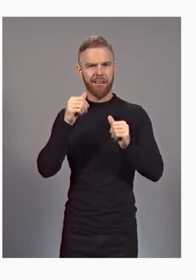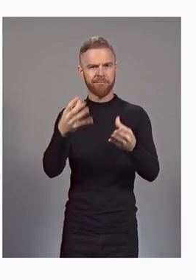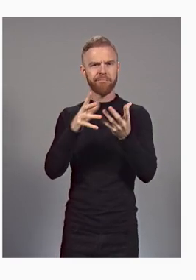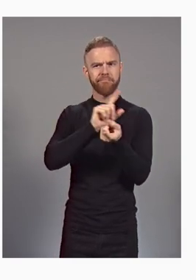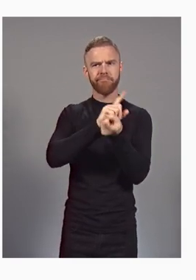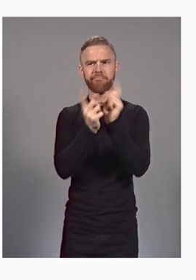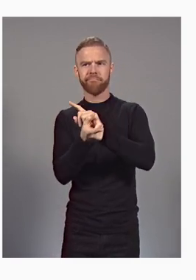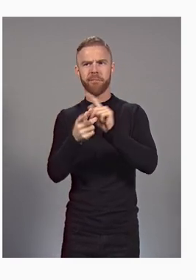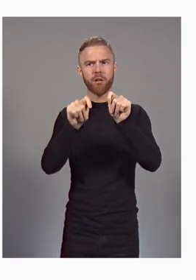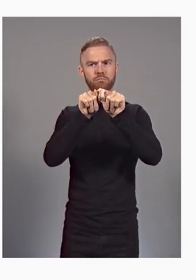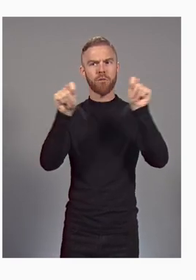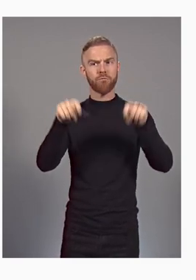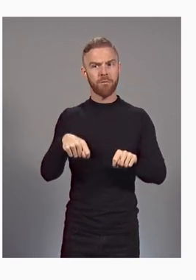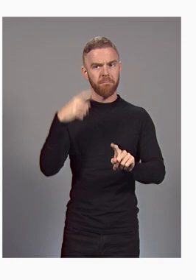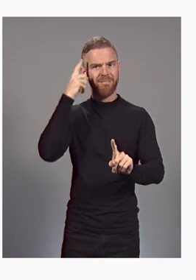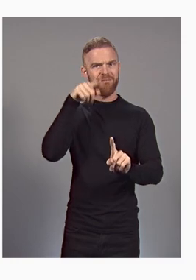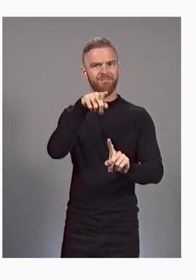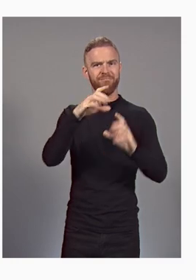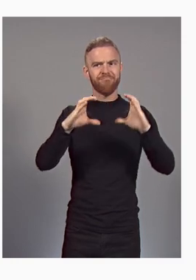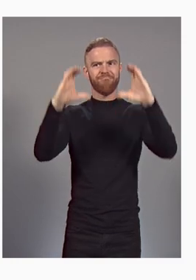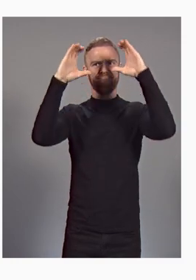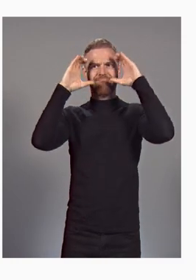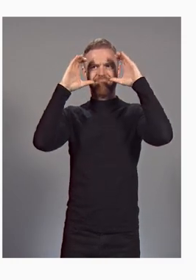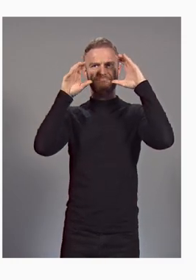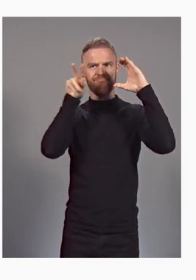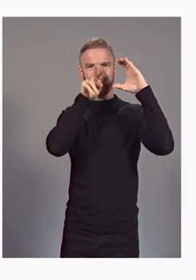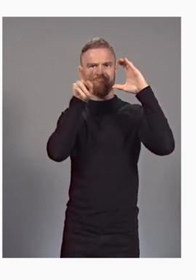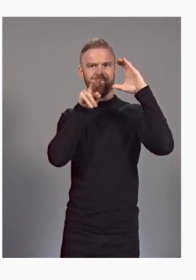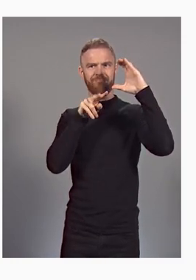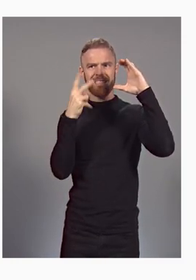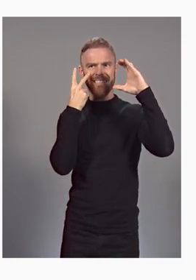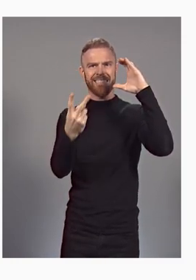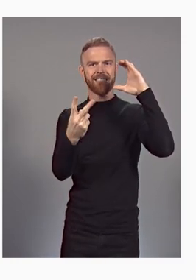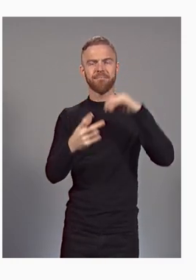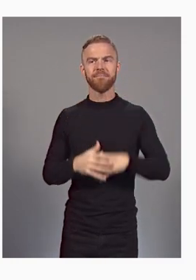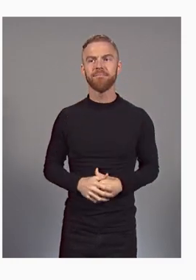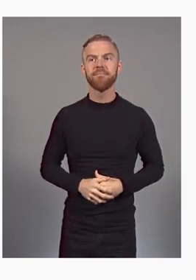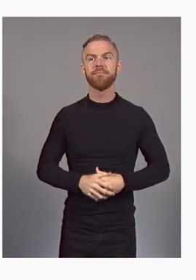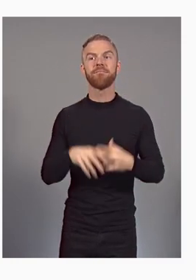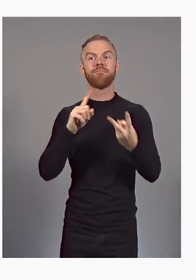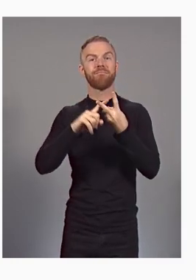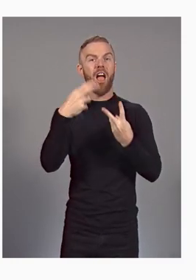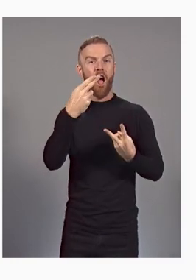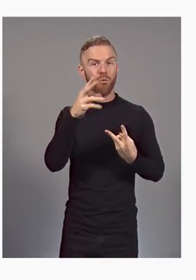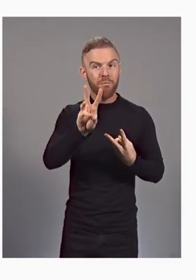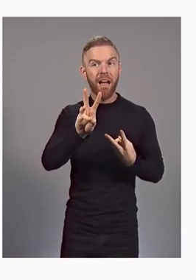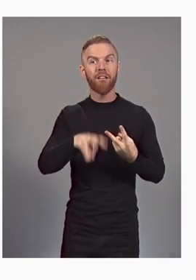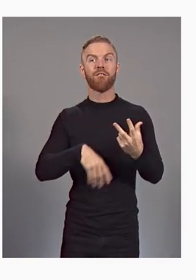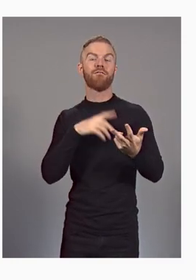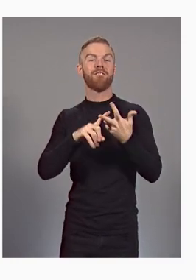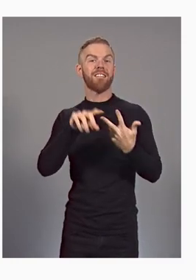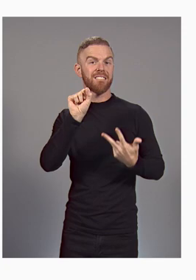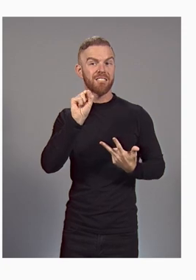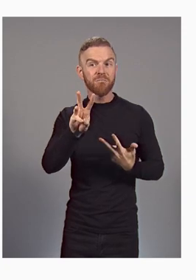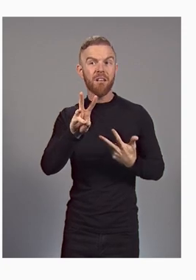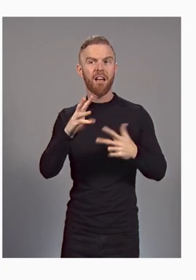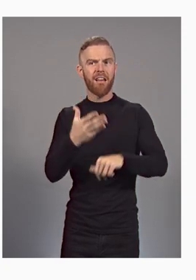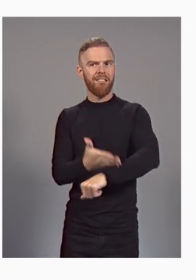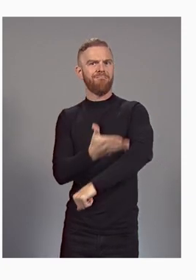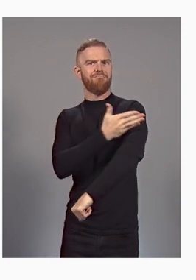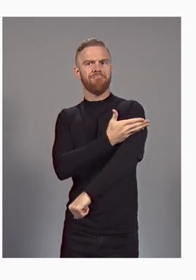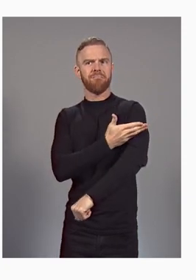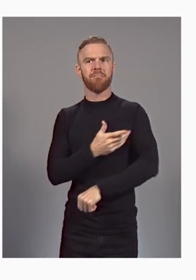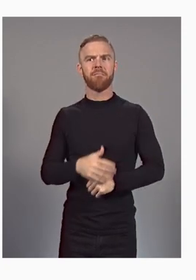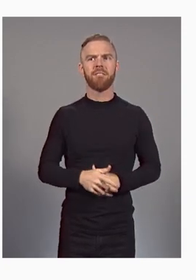line of sight, to advances in hardware and software that make it feel like you're in the same room as a